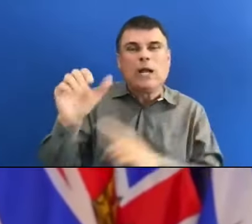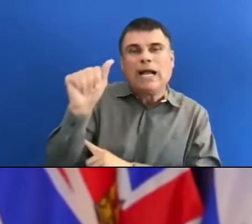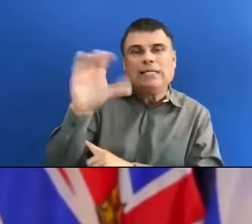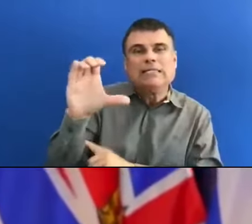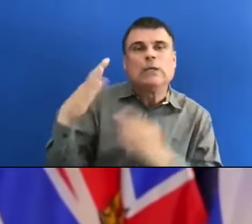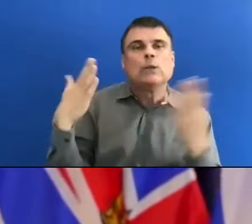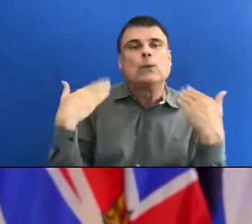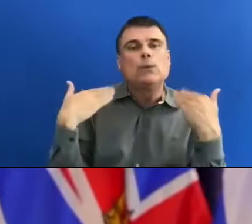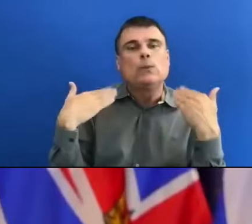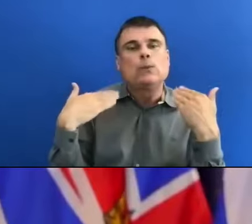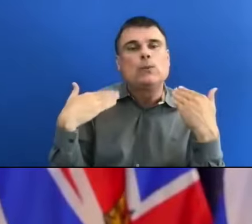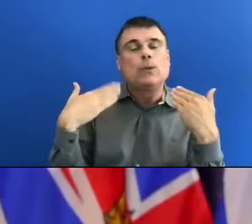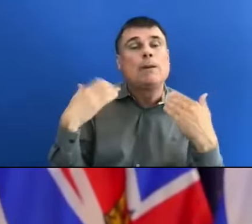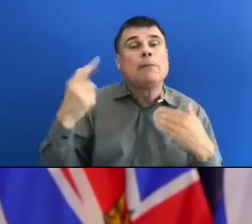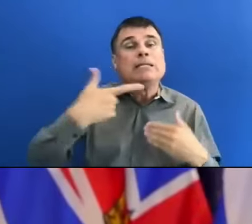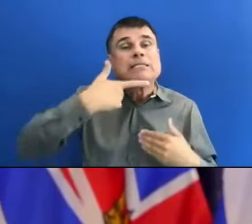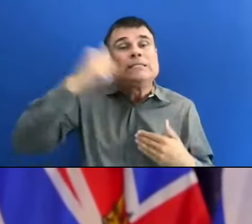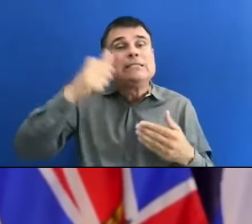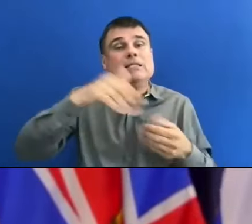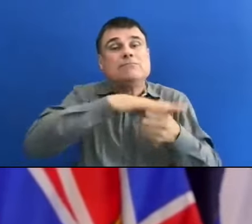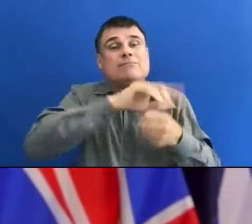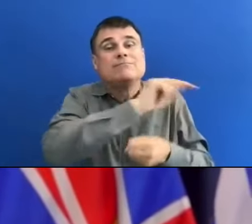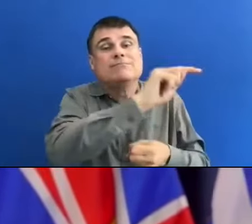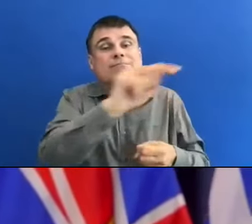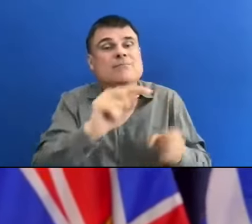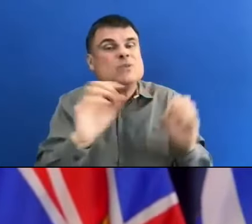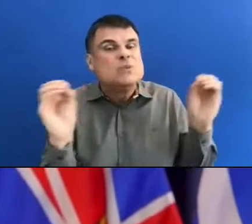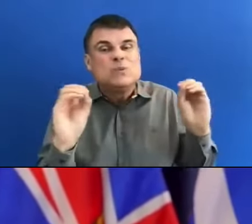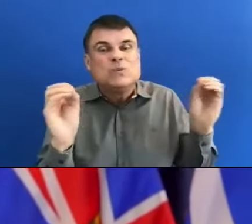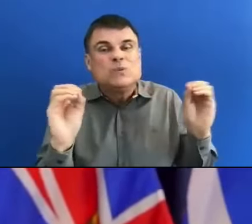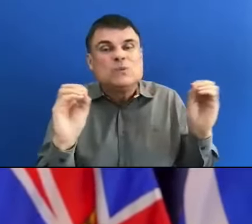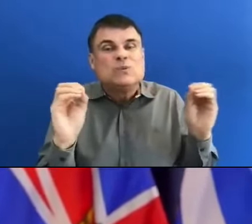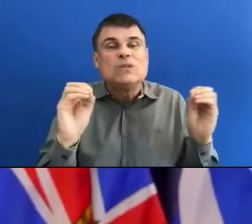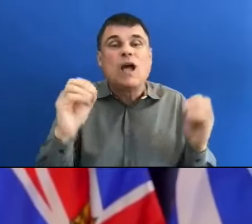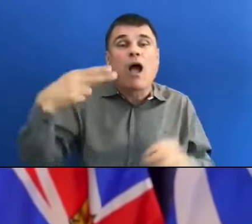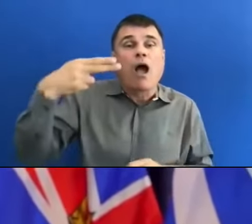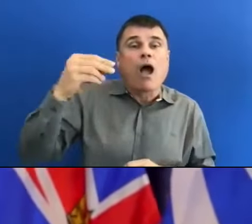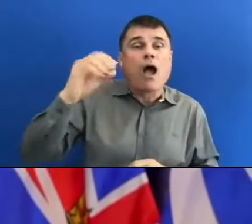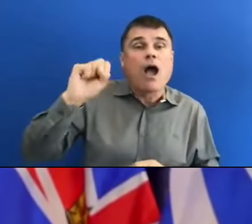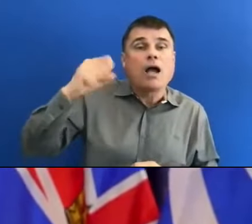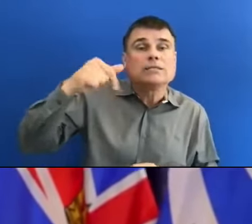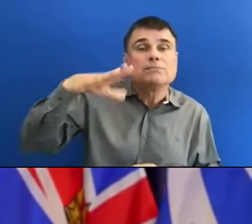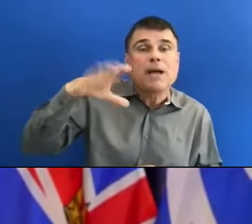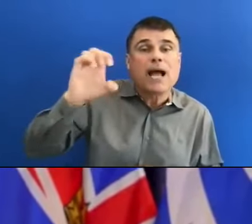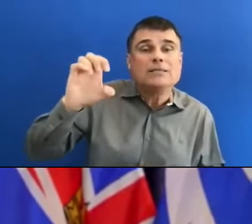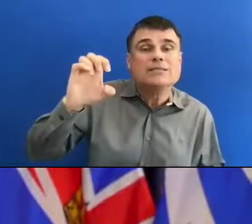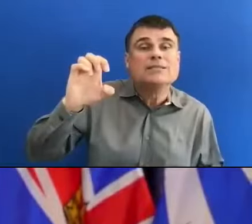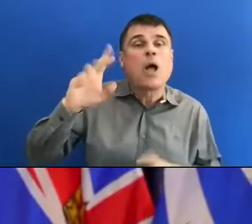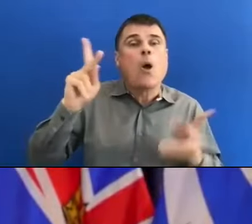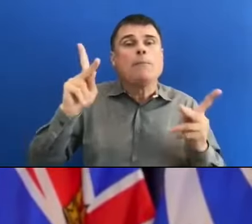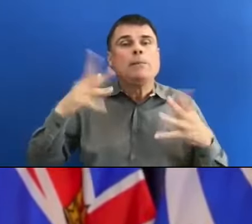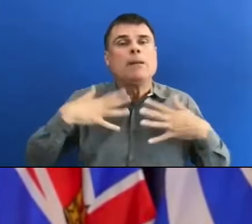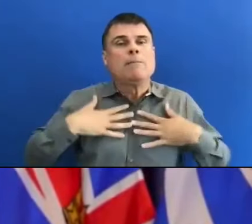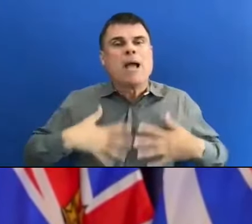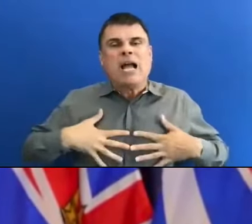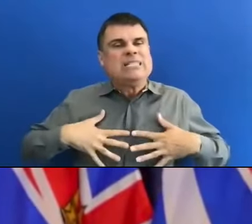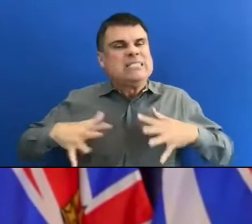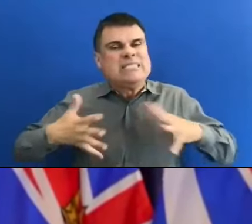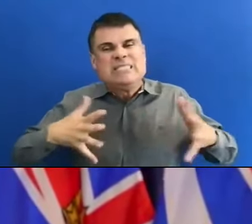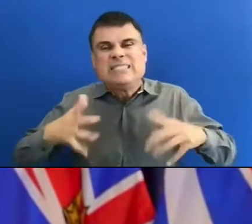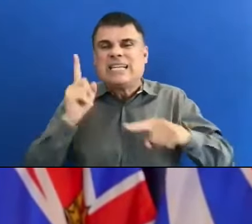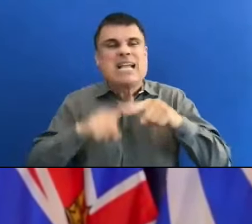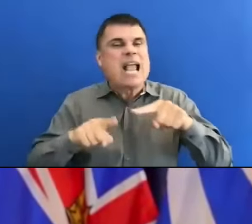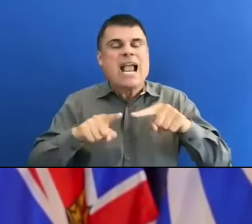hospices saying that they are struggling. We know people have mobility issues and may not be able to get to a cooling centre. Some may not have heard about cooling